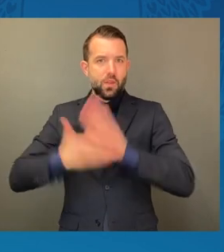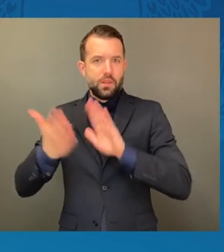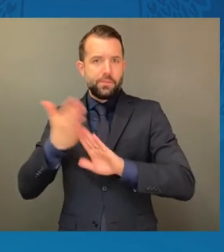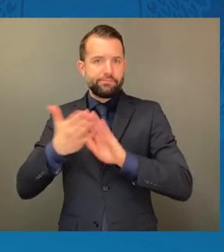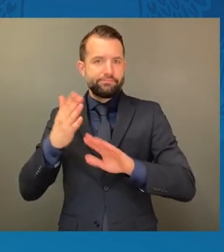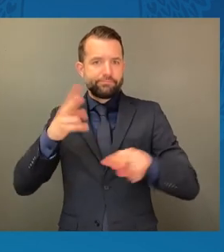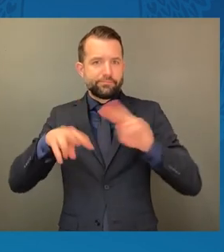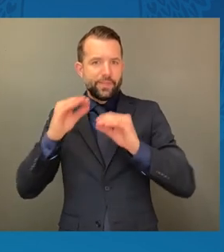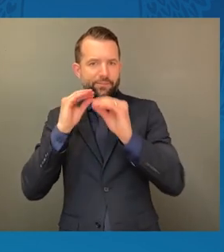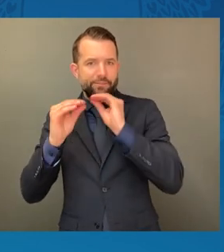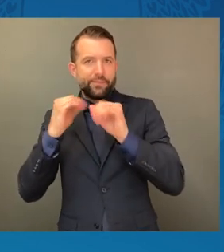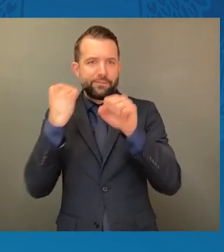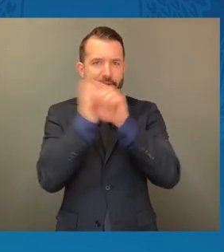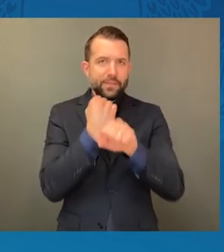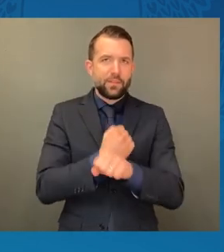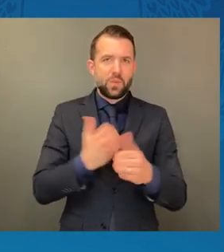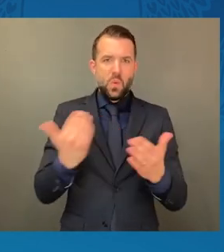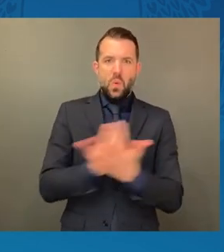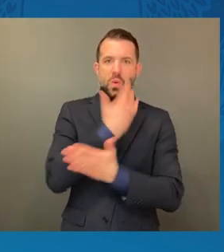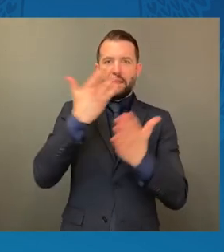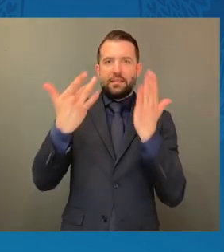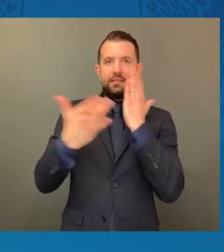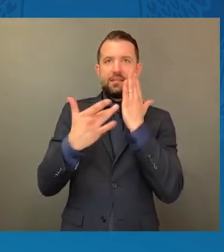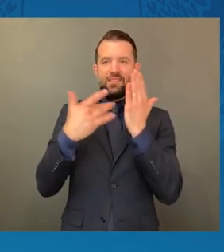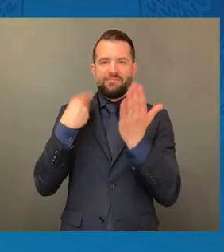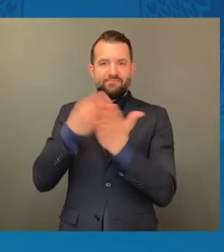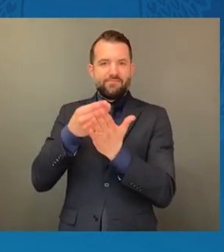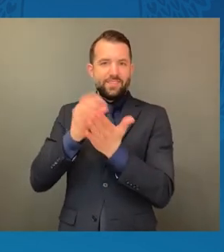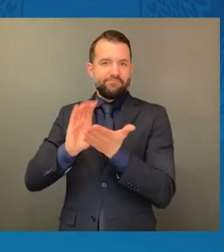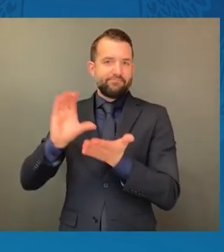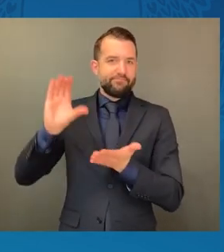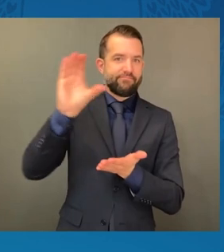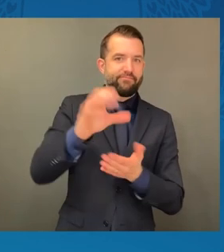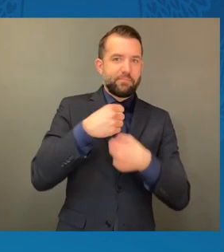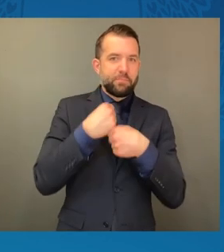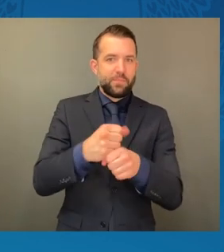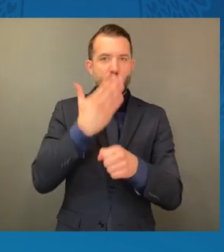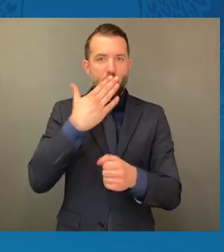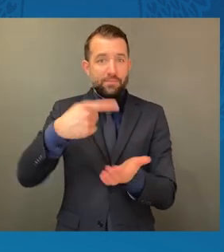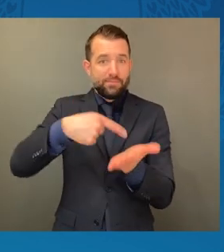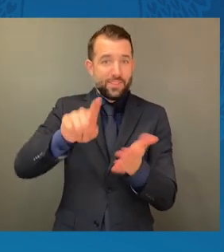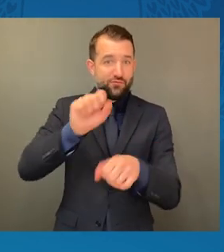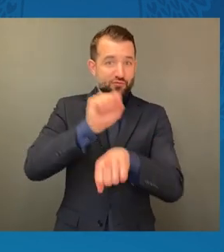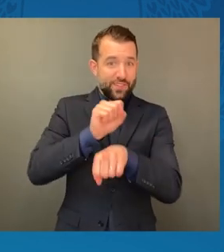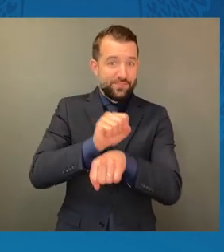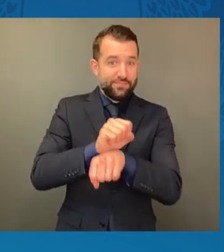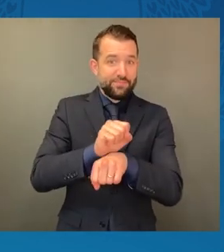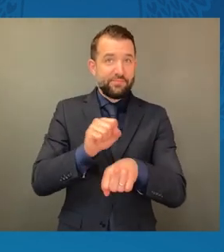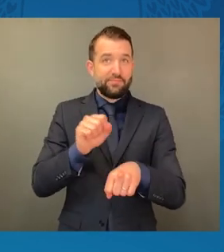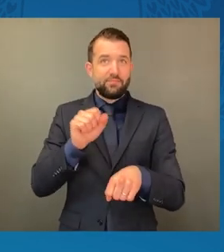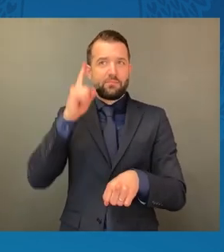This investment will create good jobs, jobs of the future. And we are not